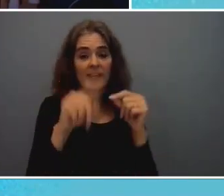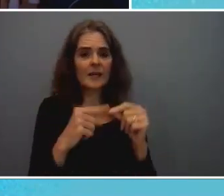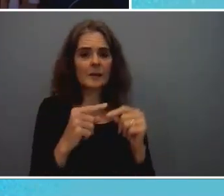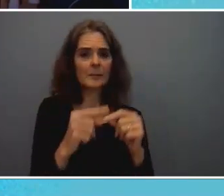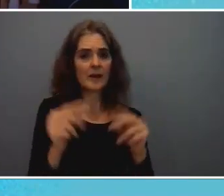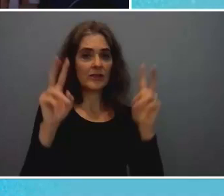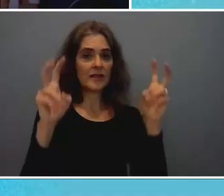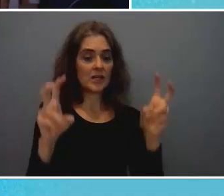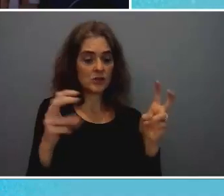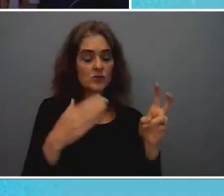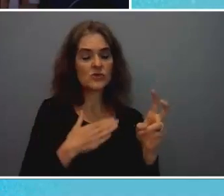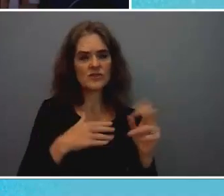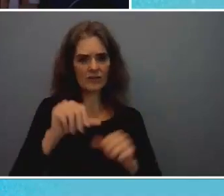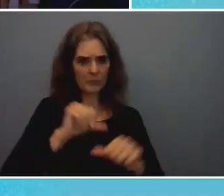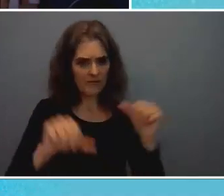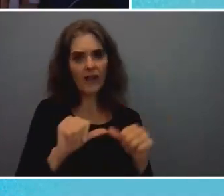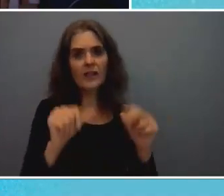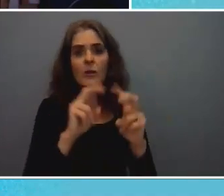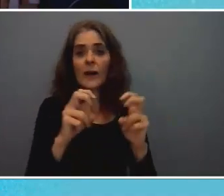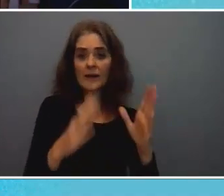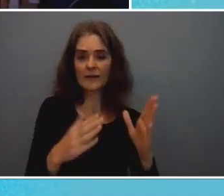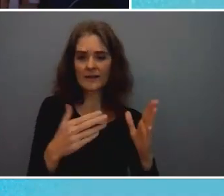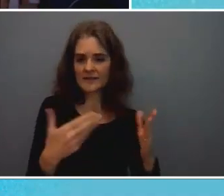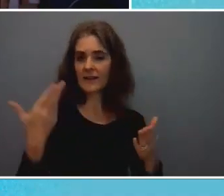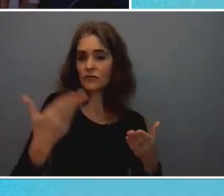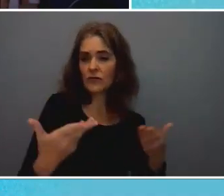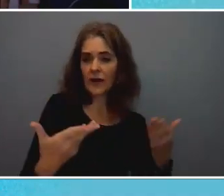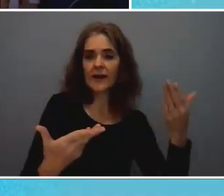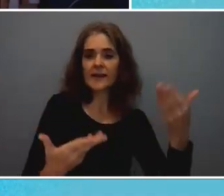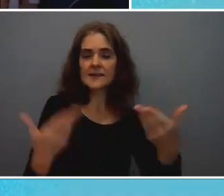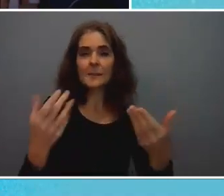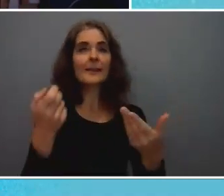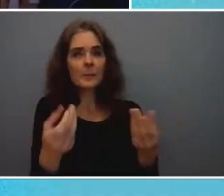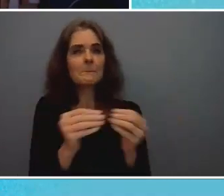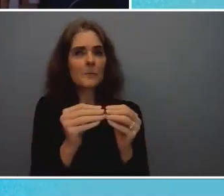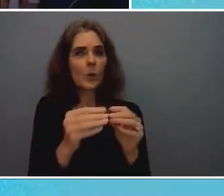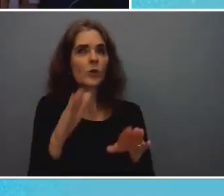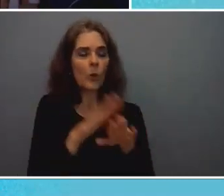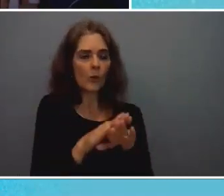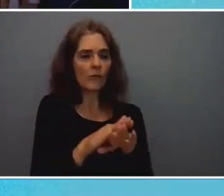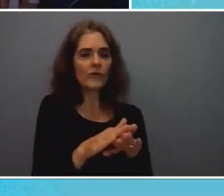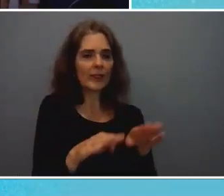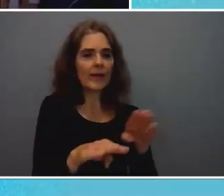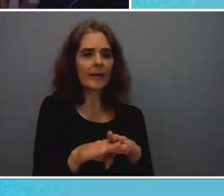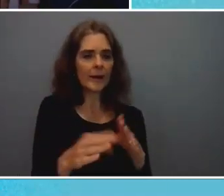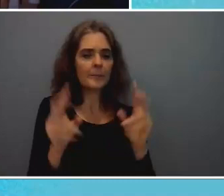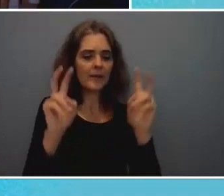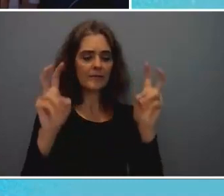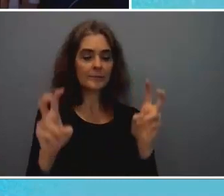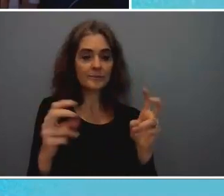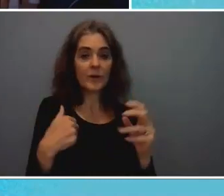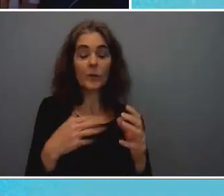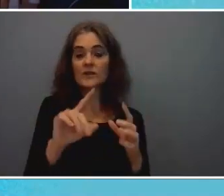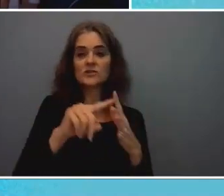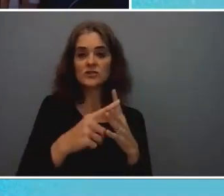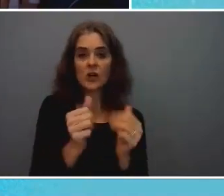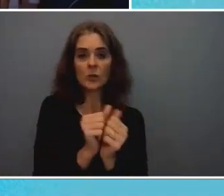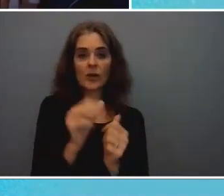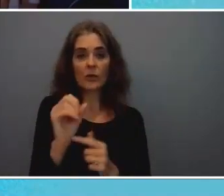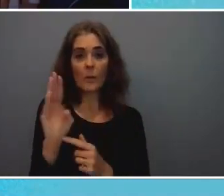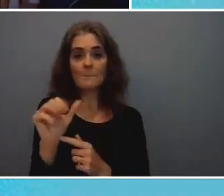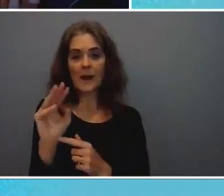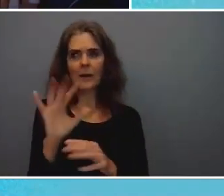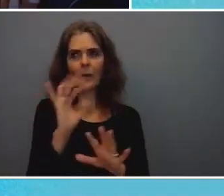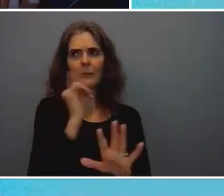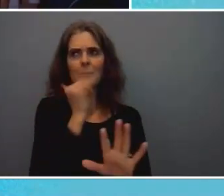fellow panelists have raised and there'll be quite a bit of overlap and i want to start with the obama a